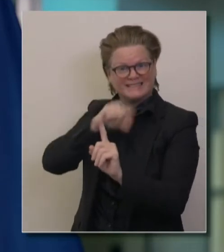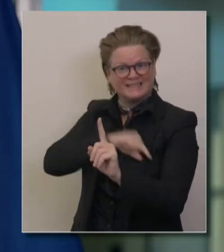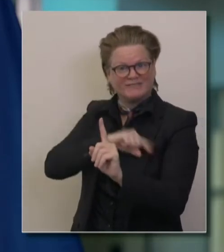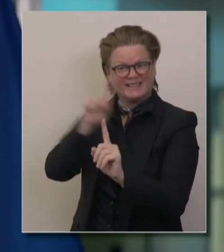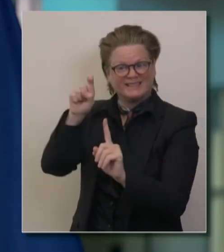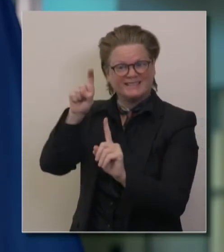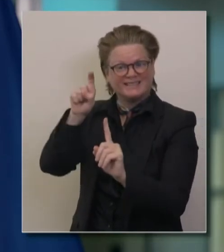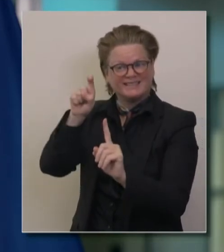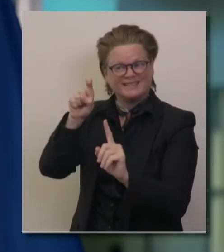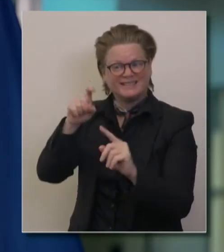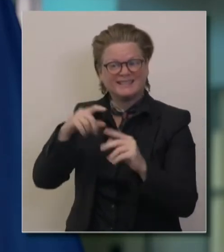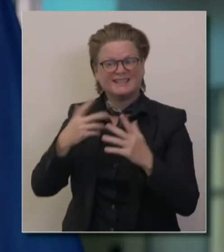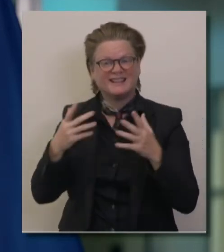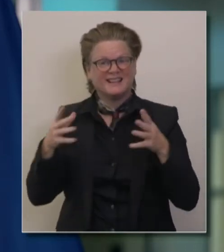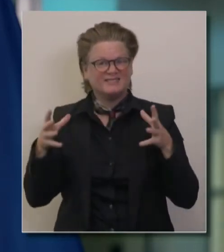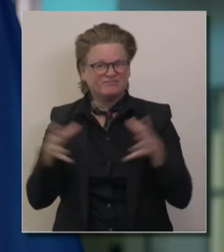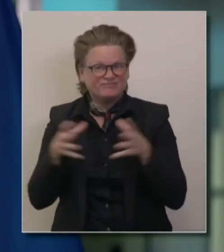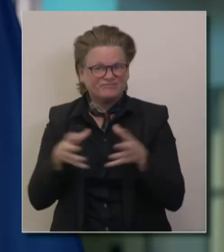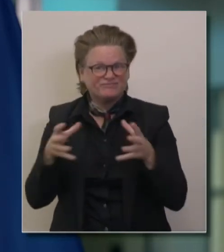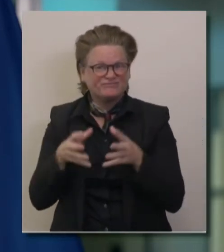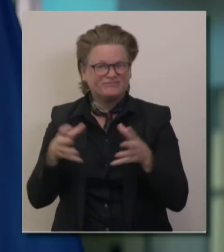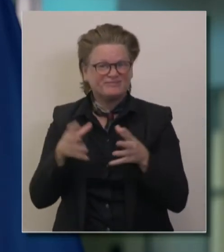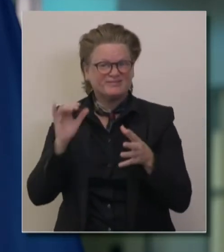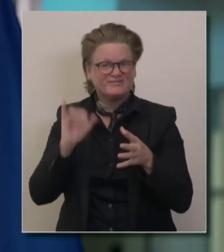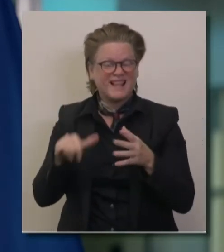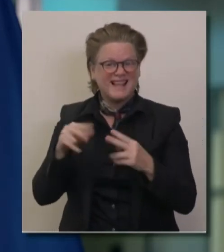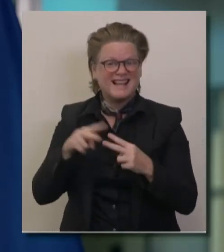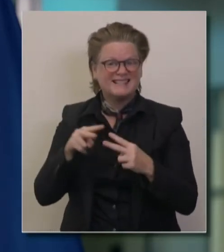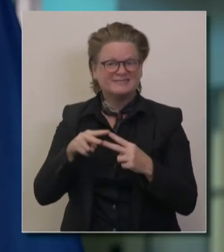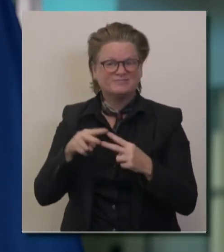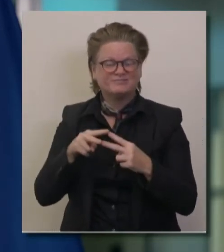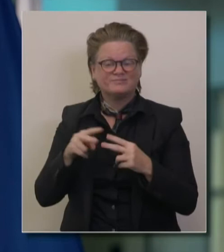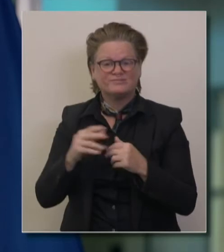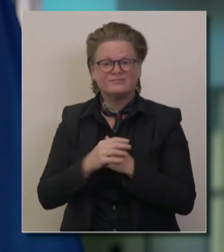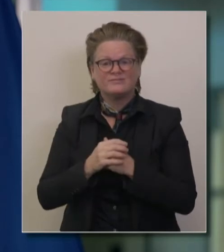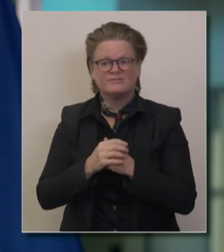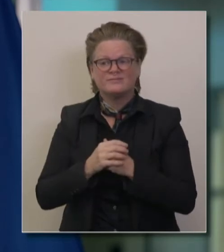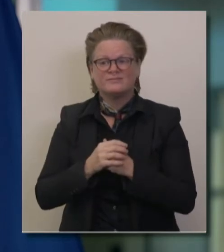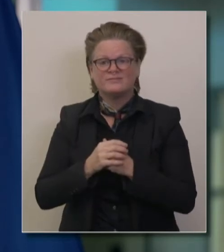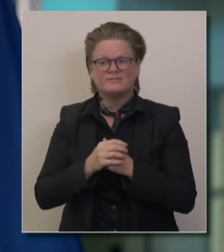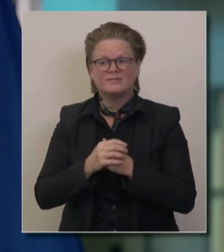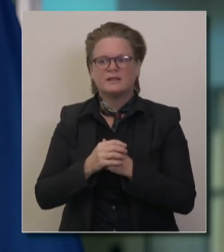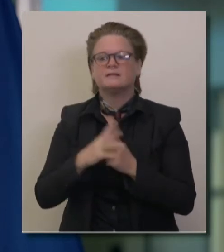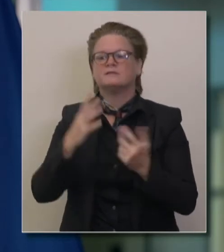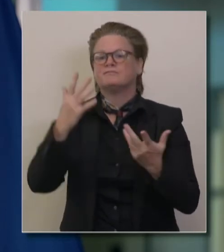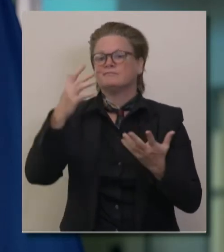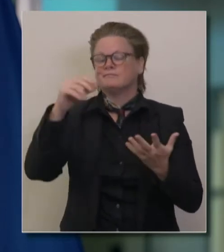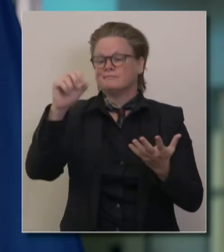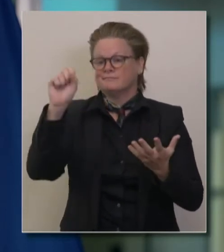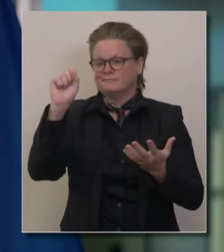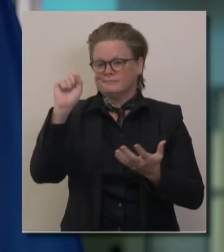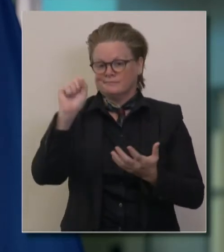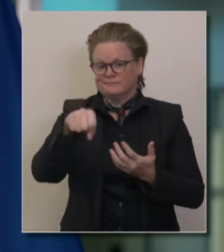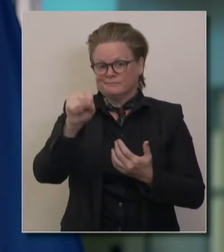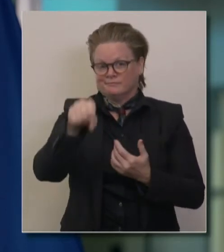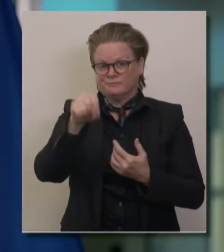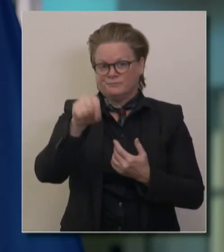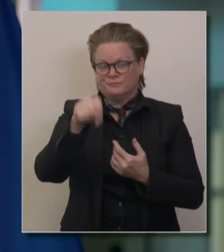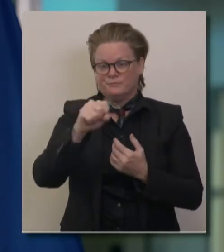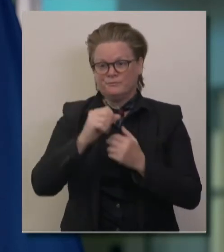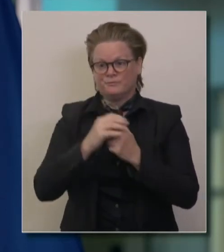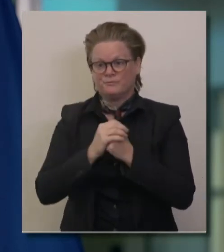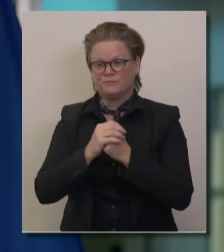Look, I mean, the vast majority, overwhelming majority of Californians are now in this new stay-at-home order protocol. So